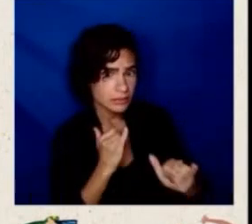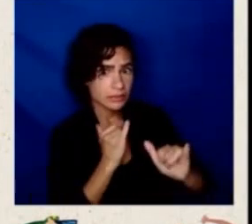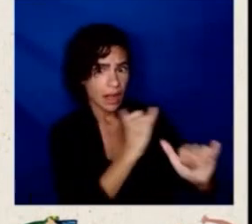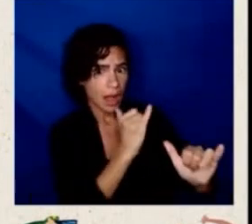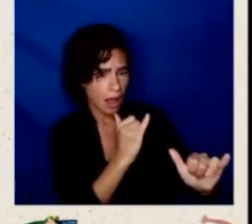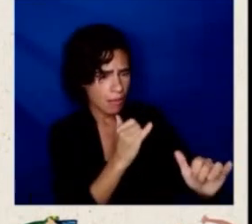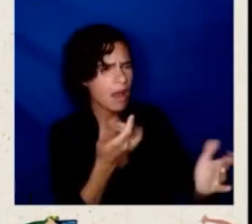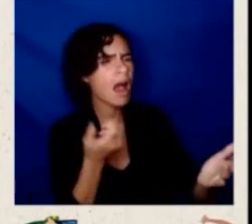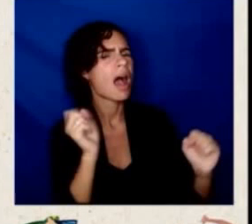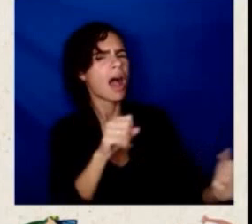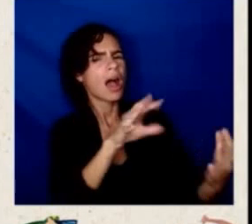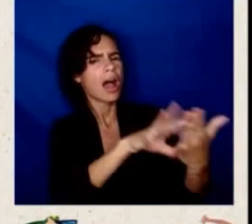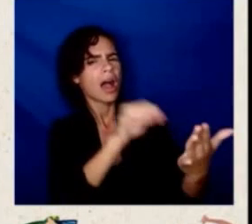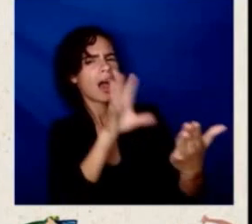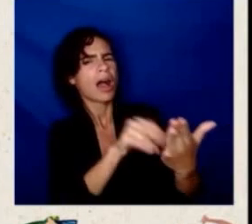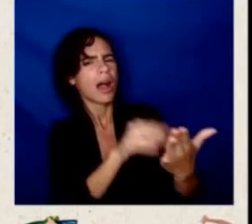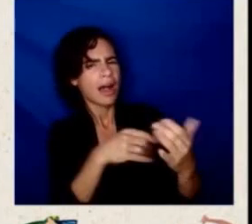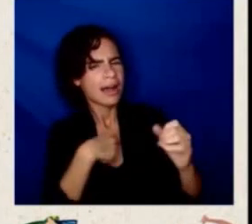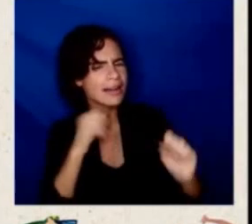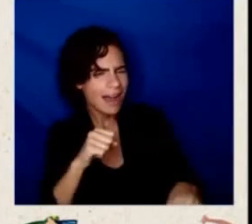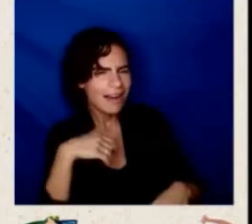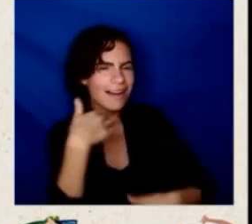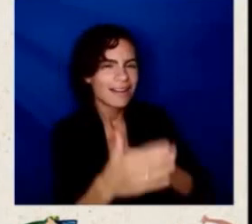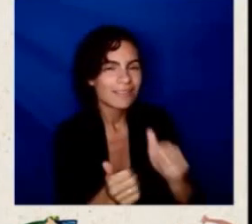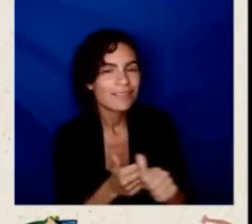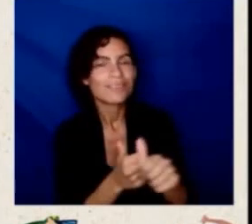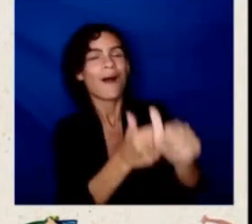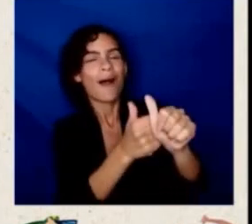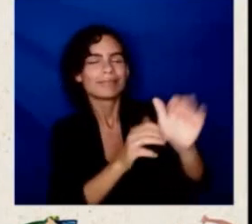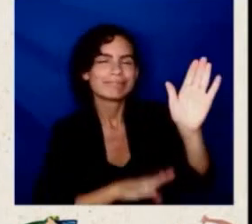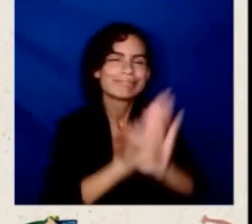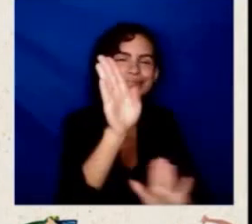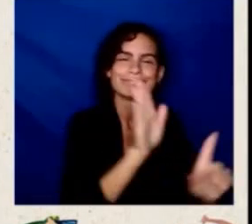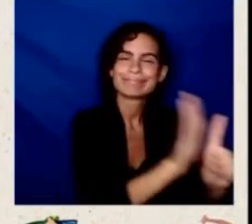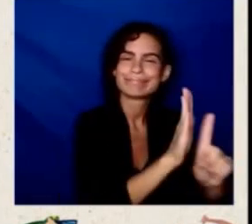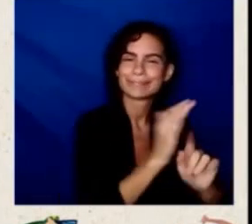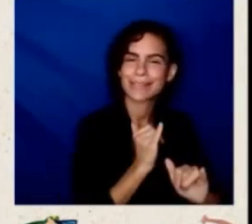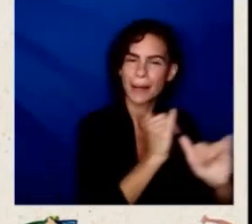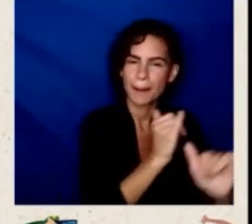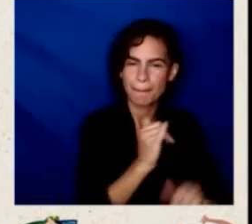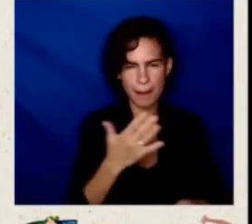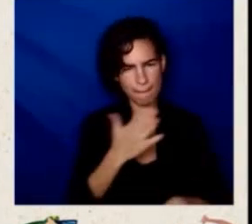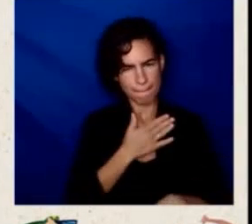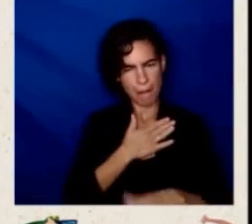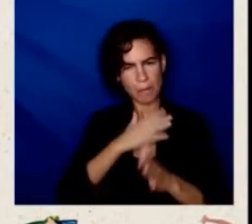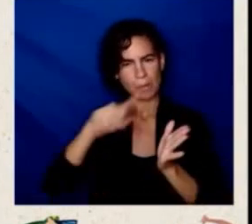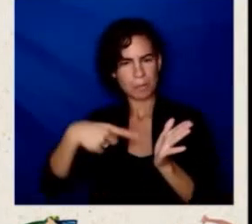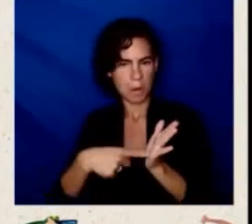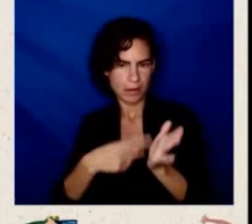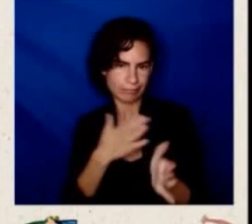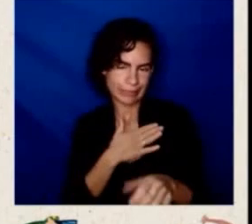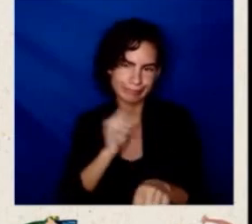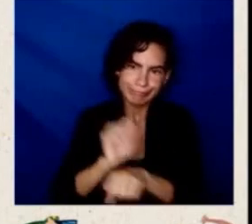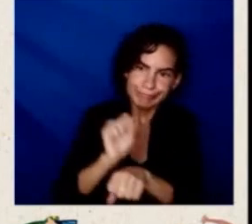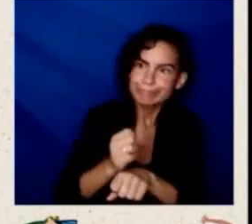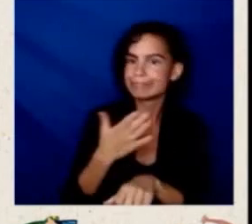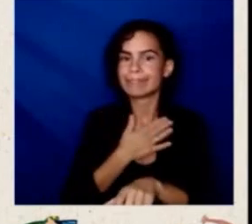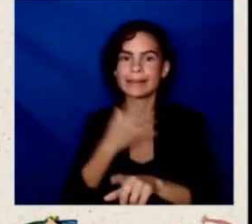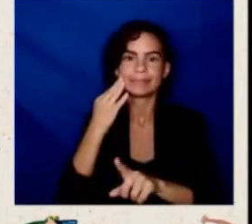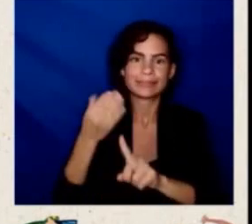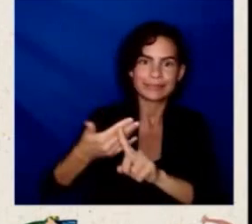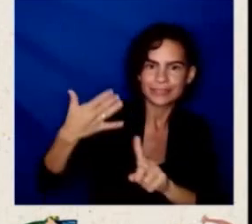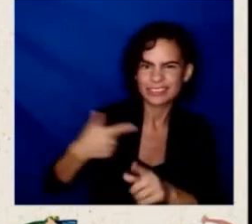table for multiple communities to really relate to and understand what it means to come from what I like to call these underdog